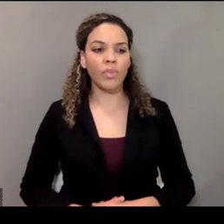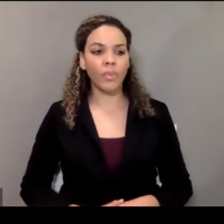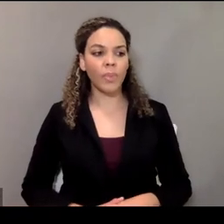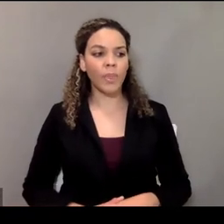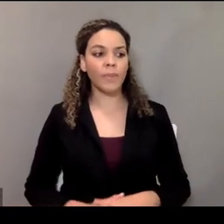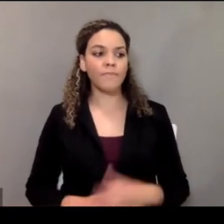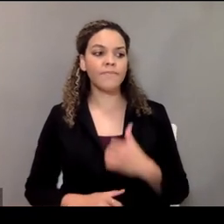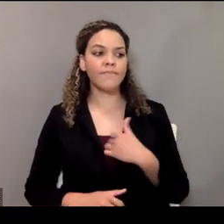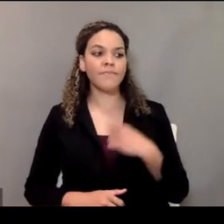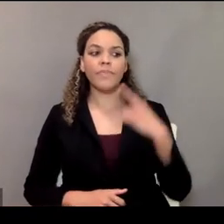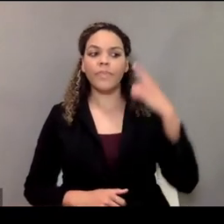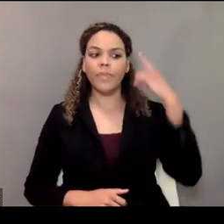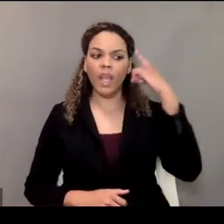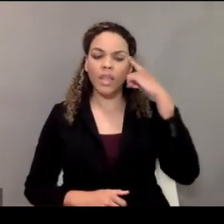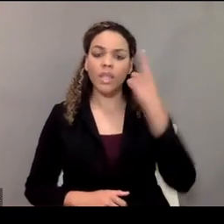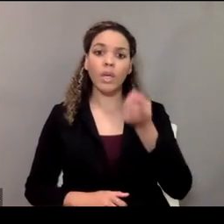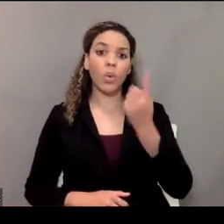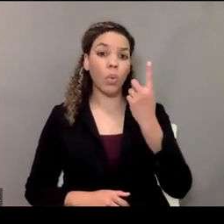I think one of the main